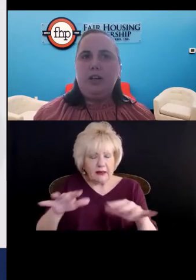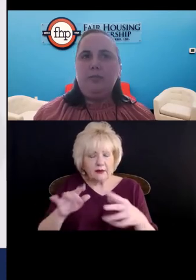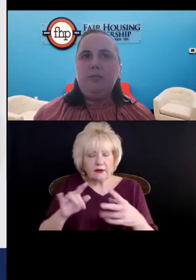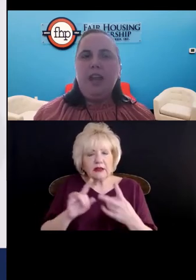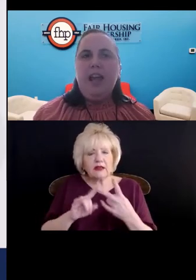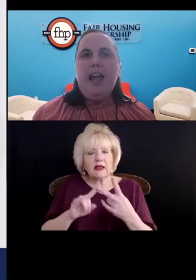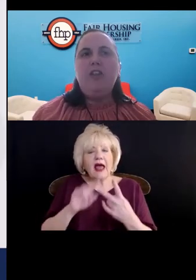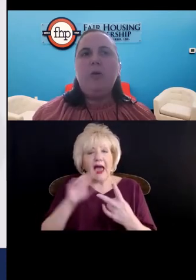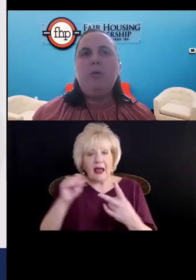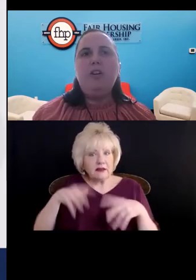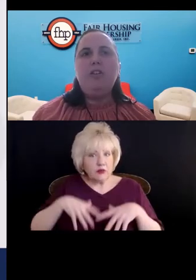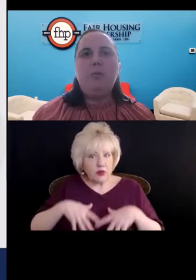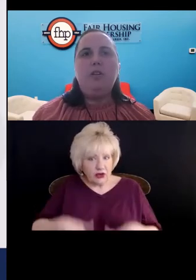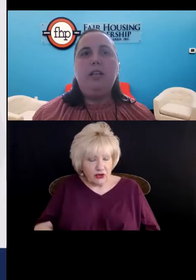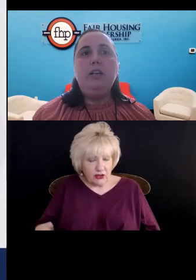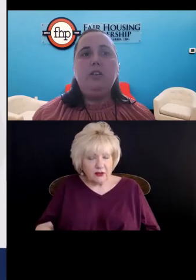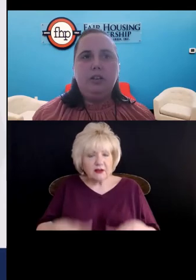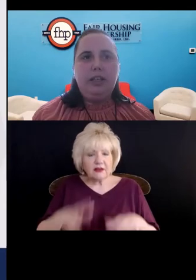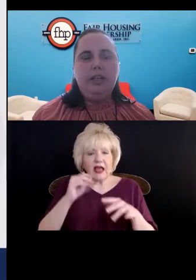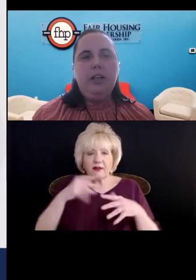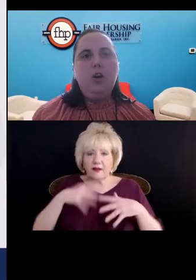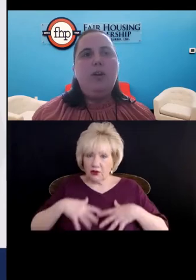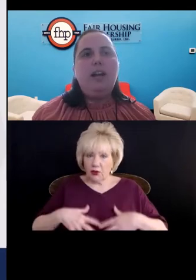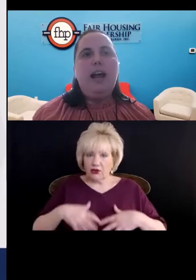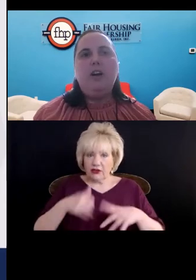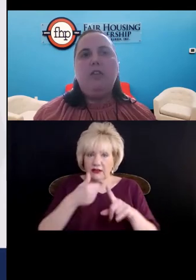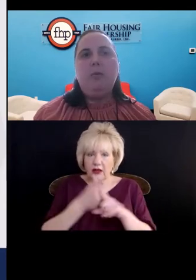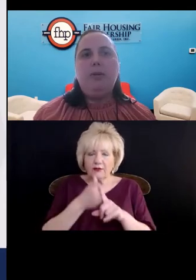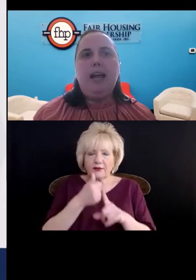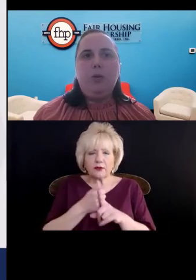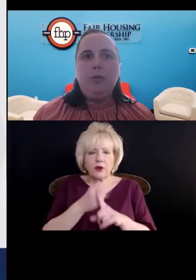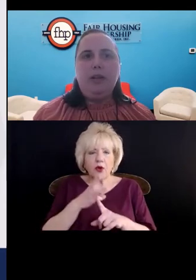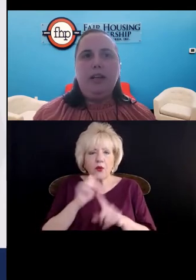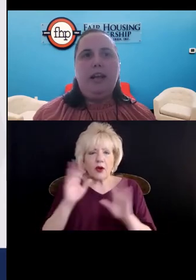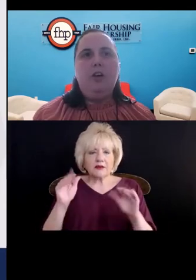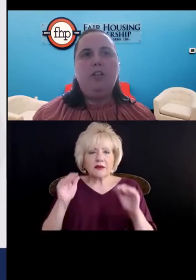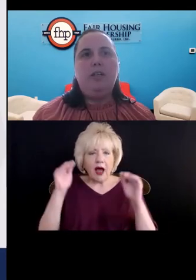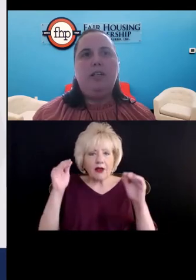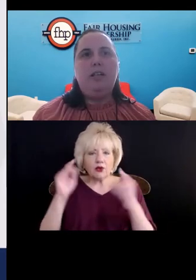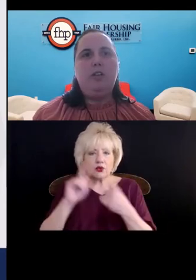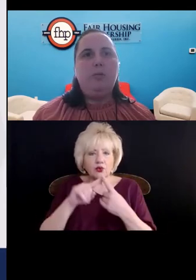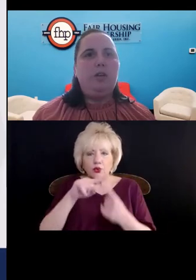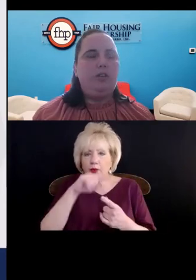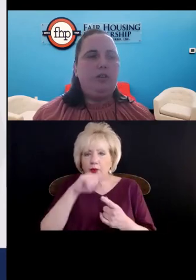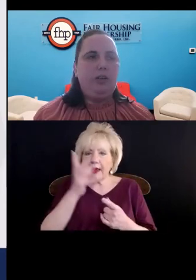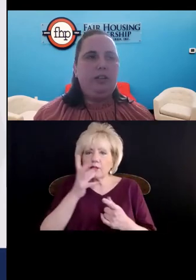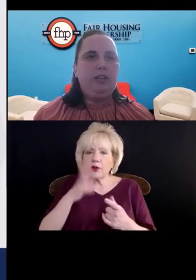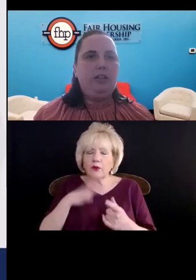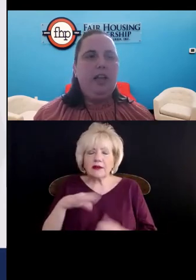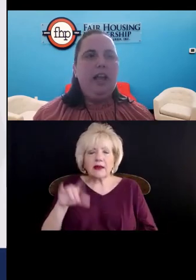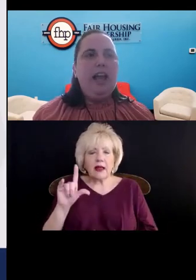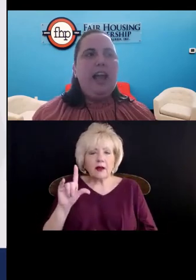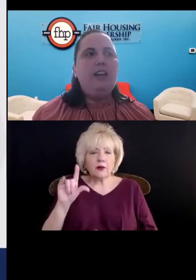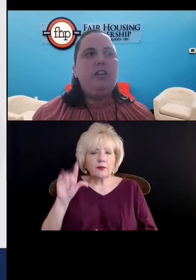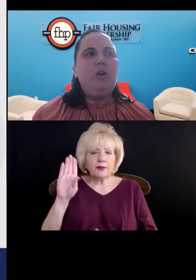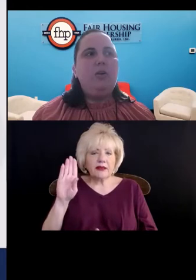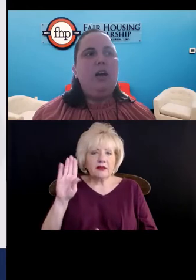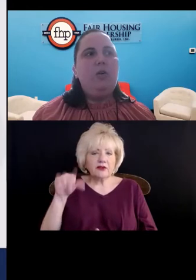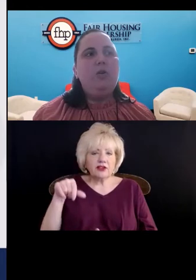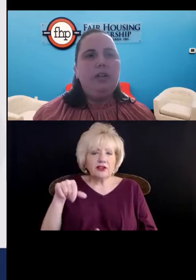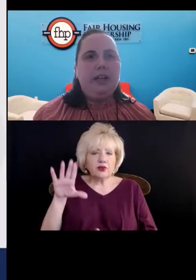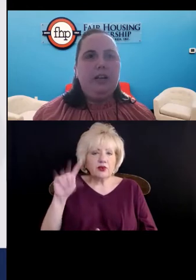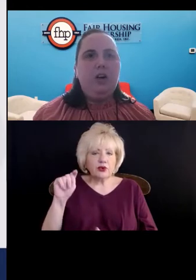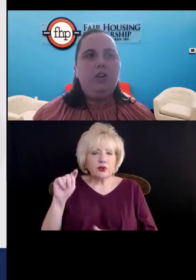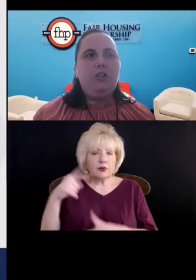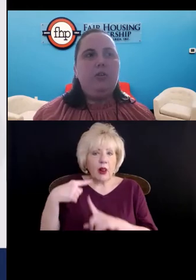in depression, and the depression particularly was higher for Black women and LGBTQ plus students. And so